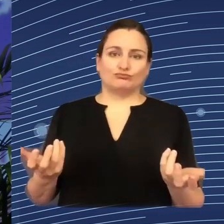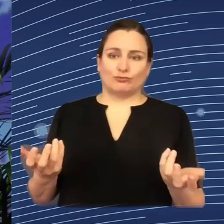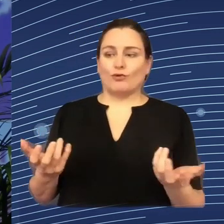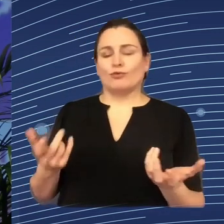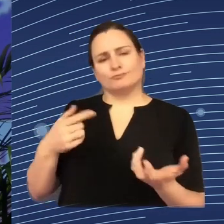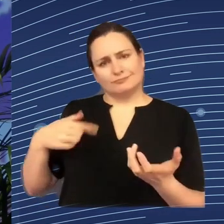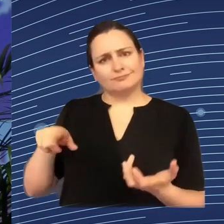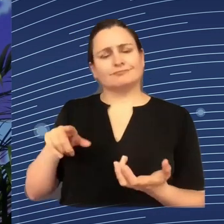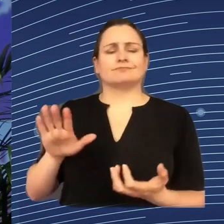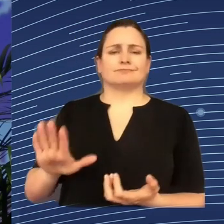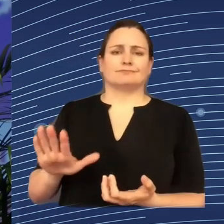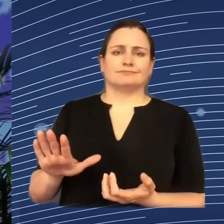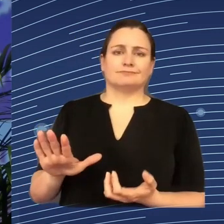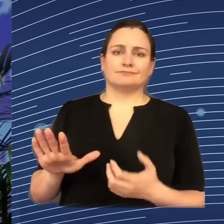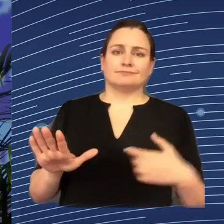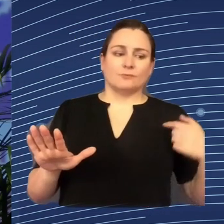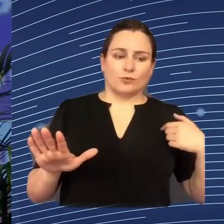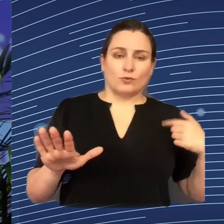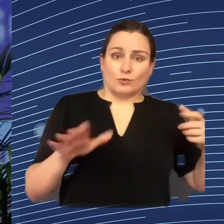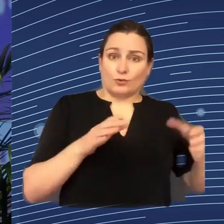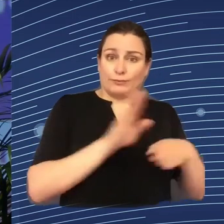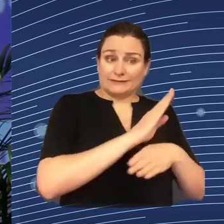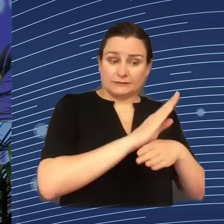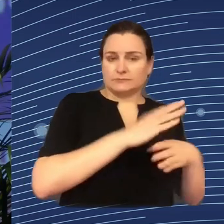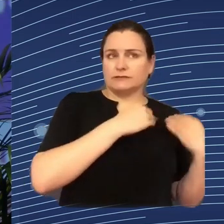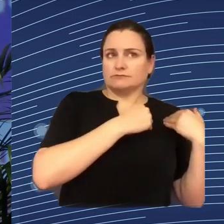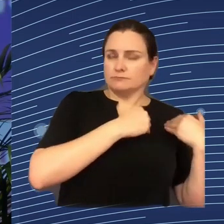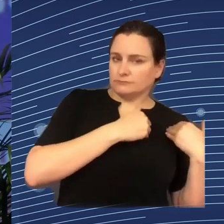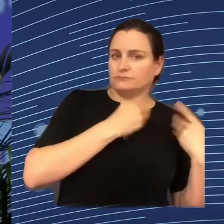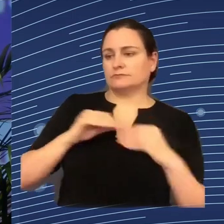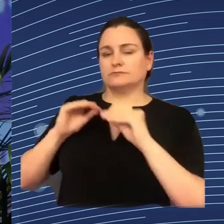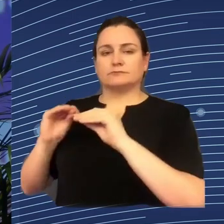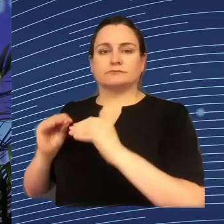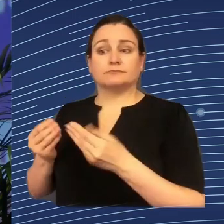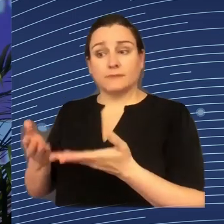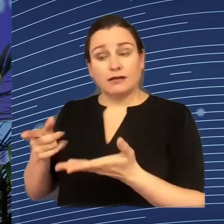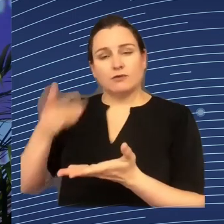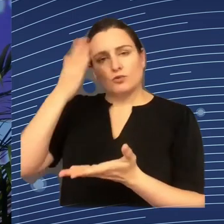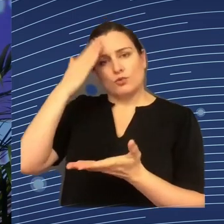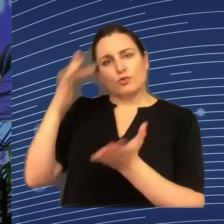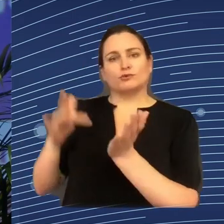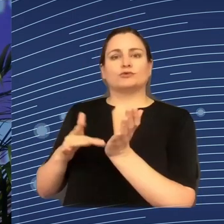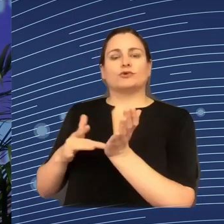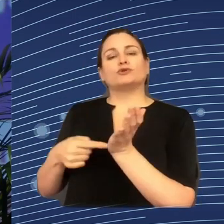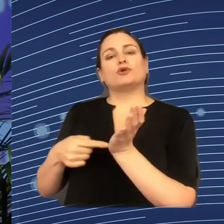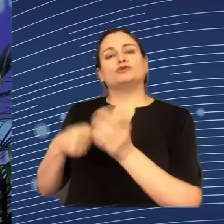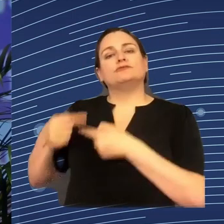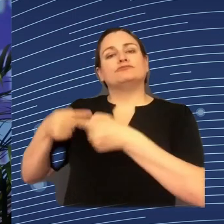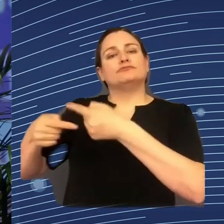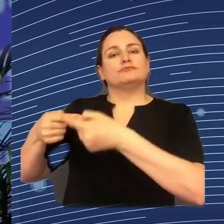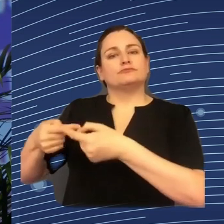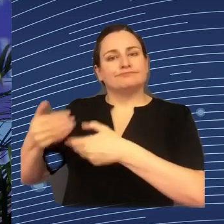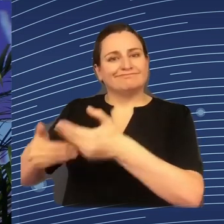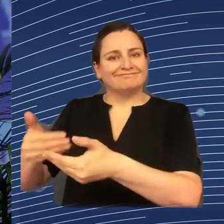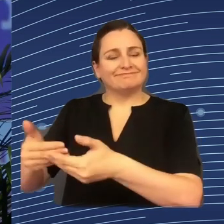in developing and being able to use these technologies. Otherwise, they are going to lose their employability and their